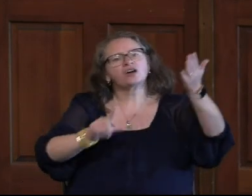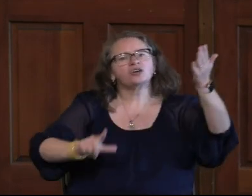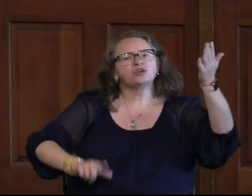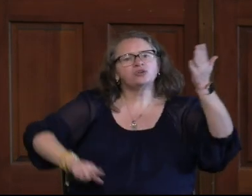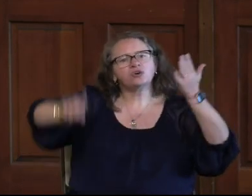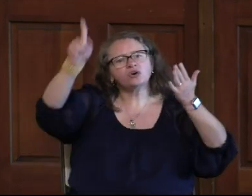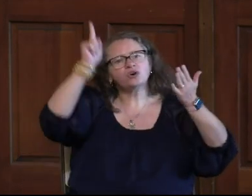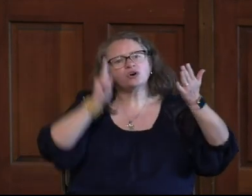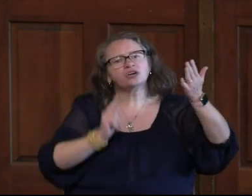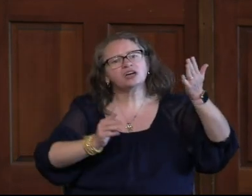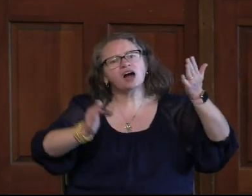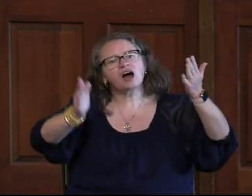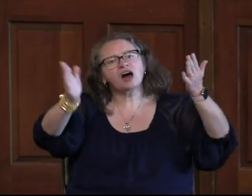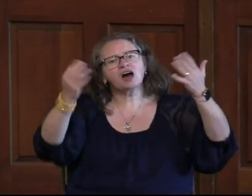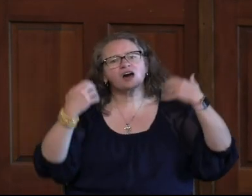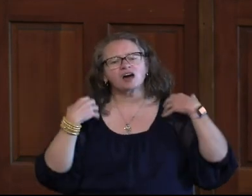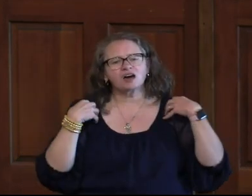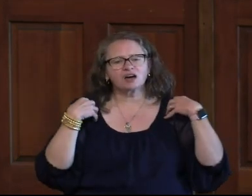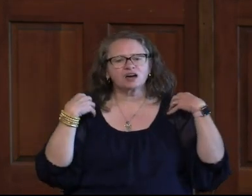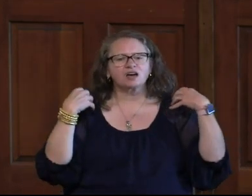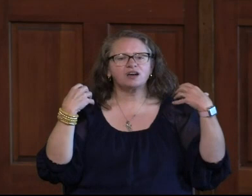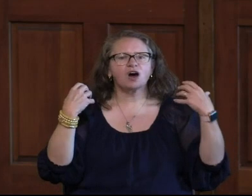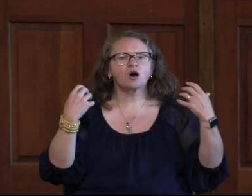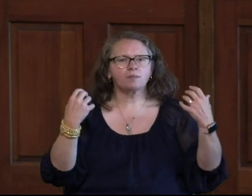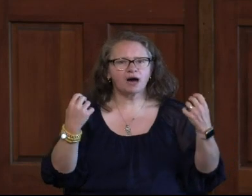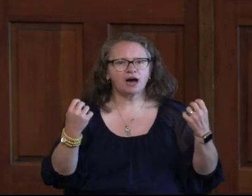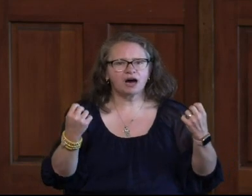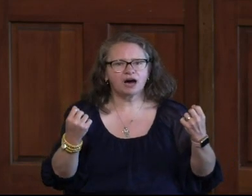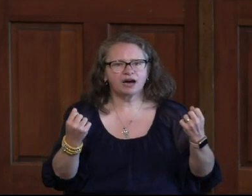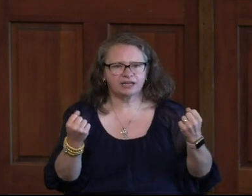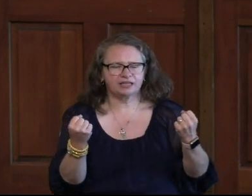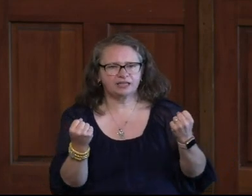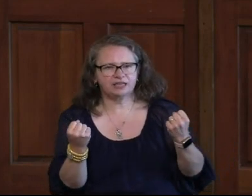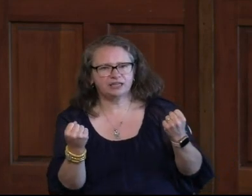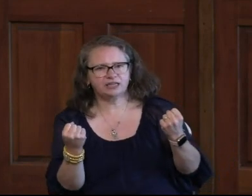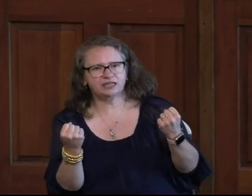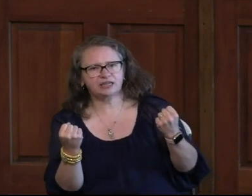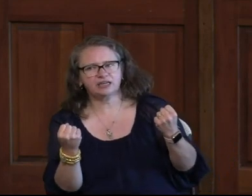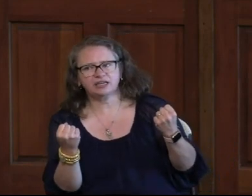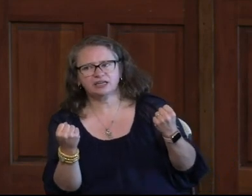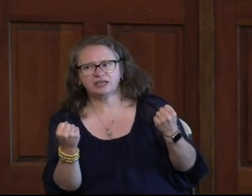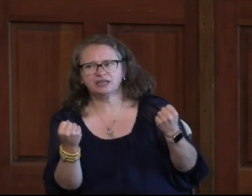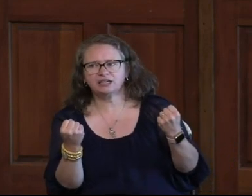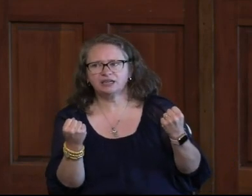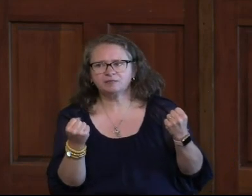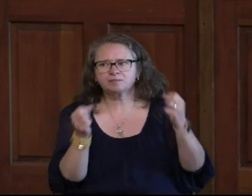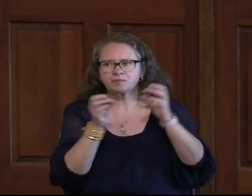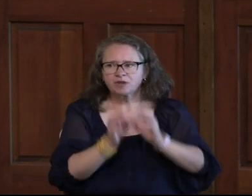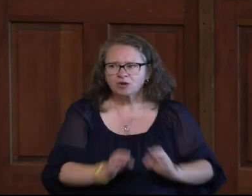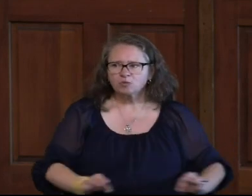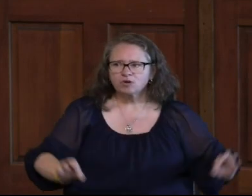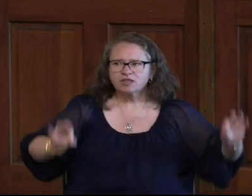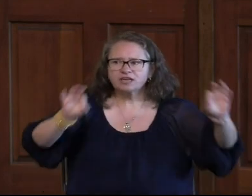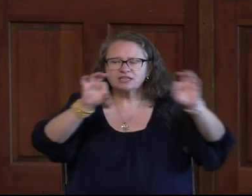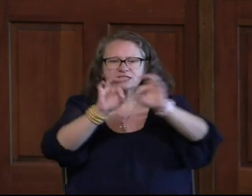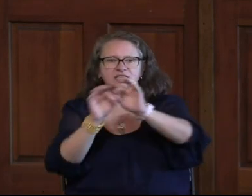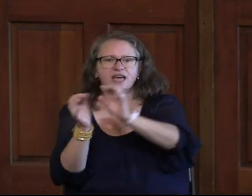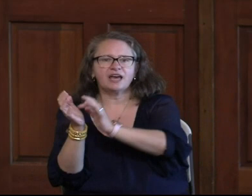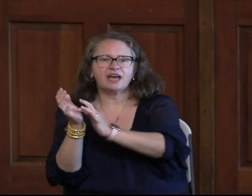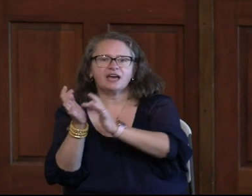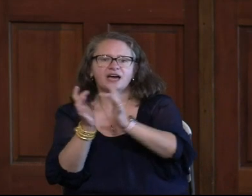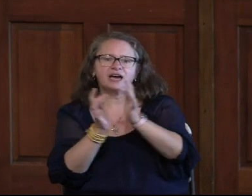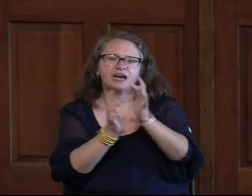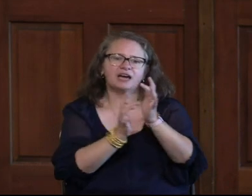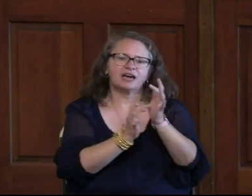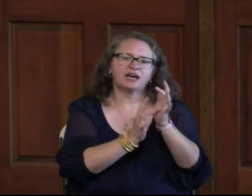Holy. Are you Lord God Almighty? He's Worthy is